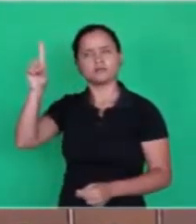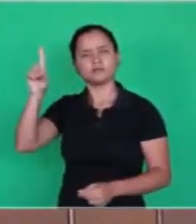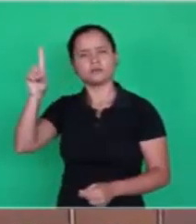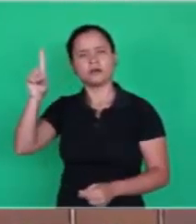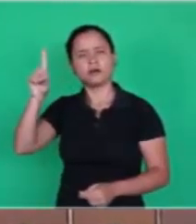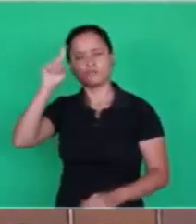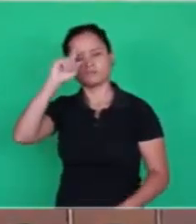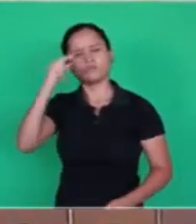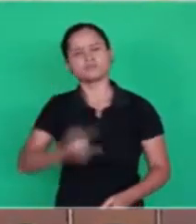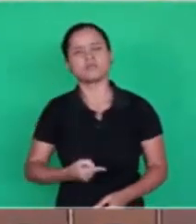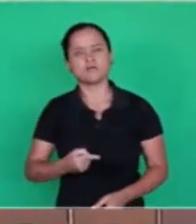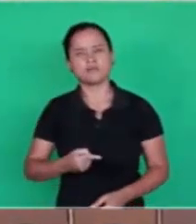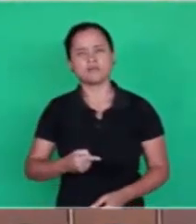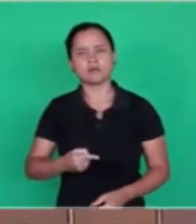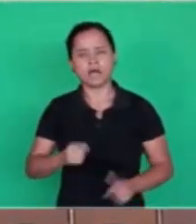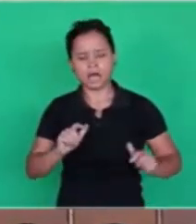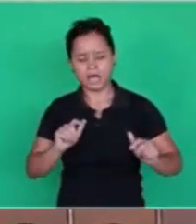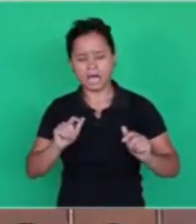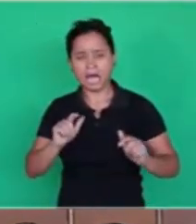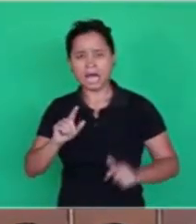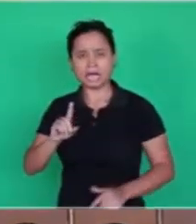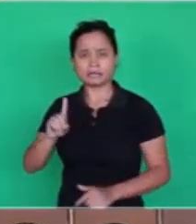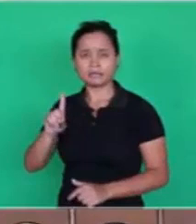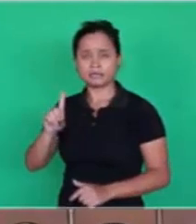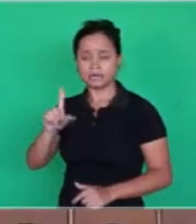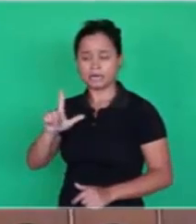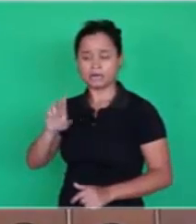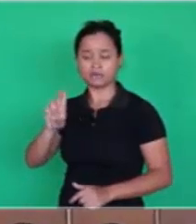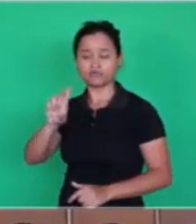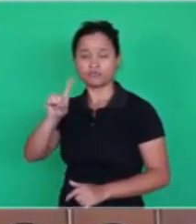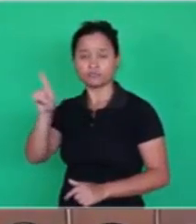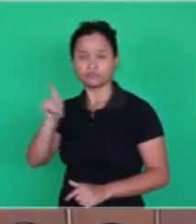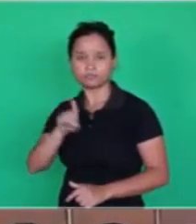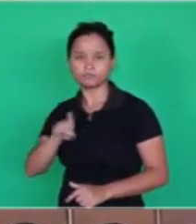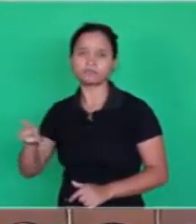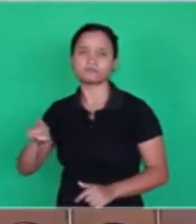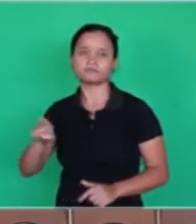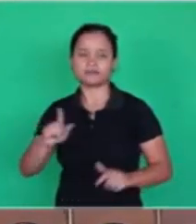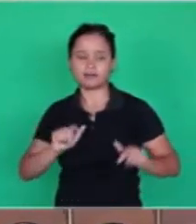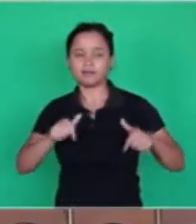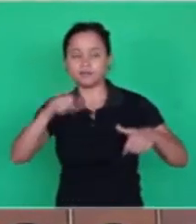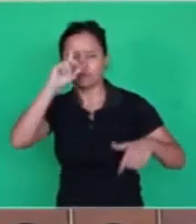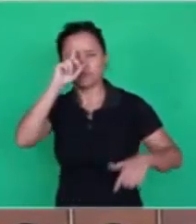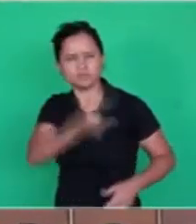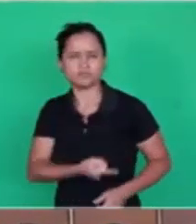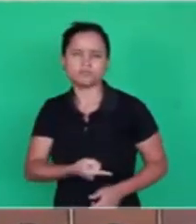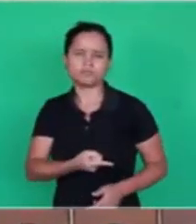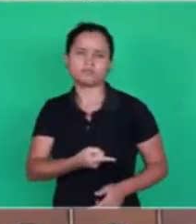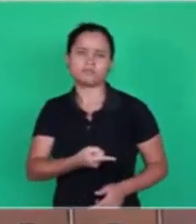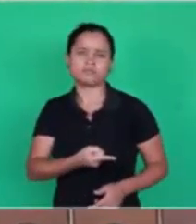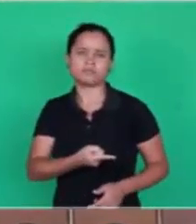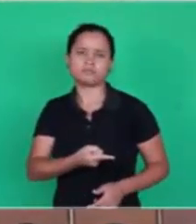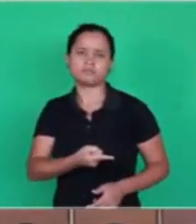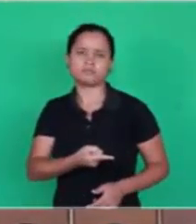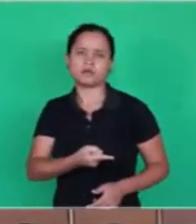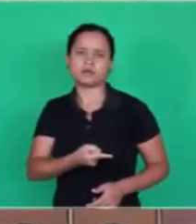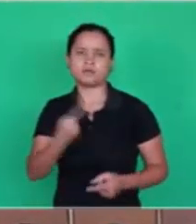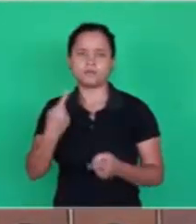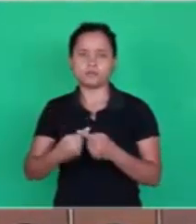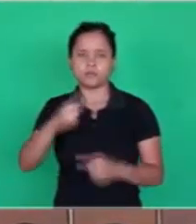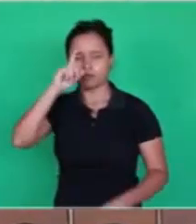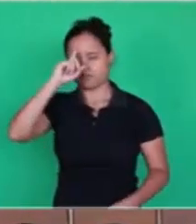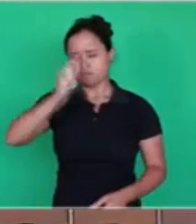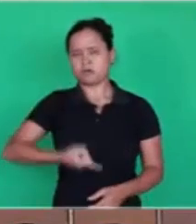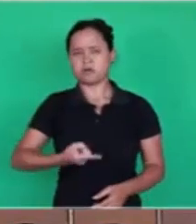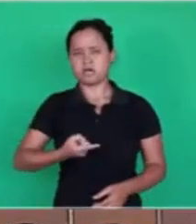And there was light. We're not talking about a grammatical category, but an expression of the wisdom of God. It's a word